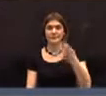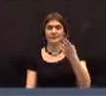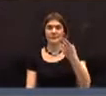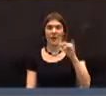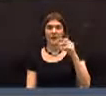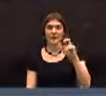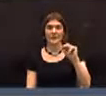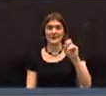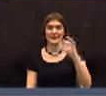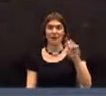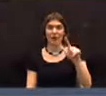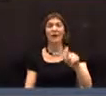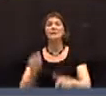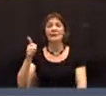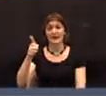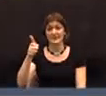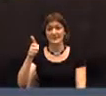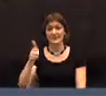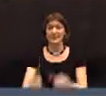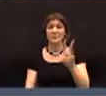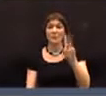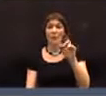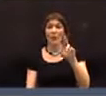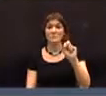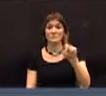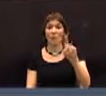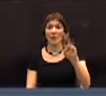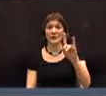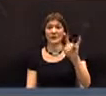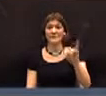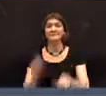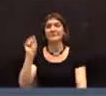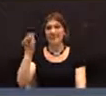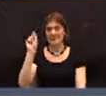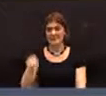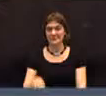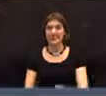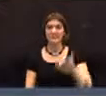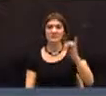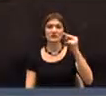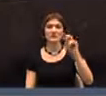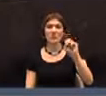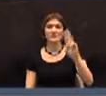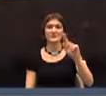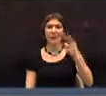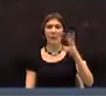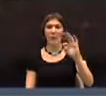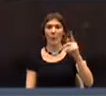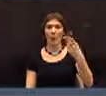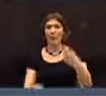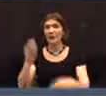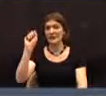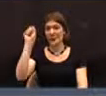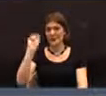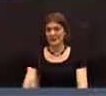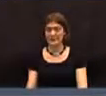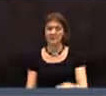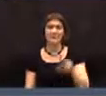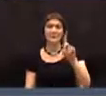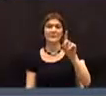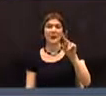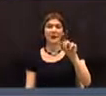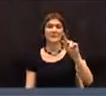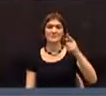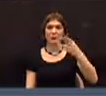Siegel. Yes. Walter Slowinski. Yes. Jane Southworth. Yes. Dana